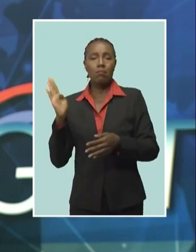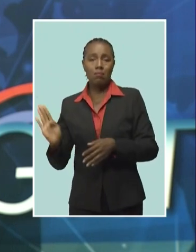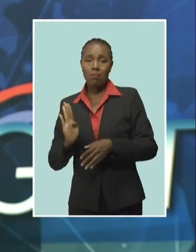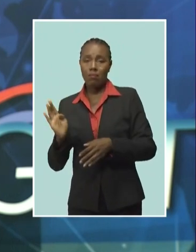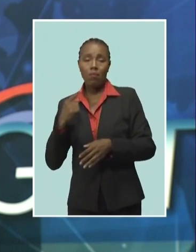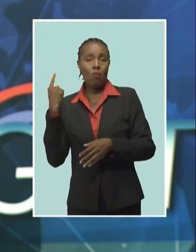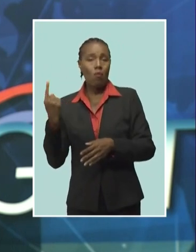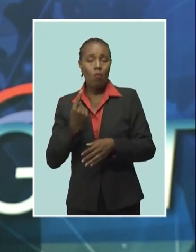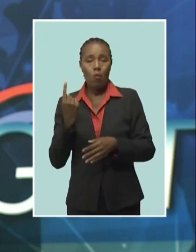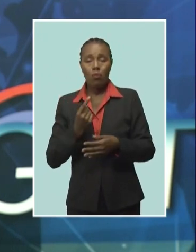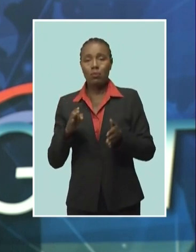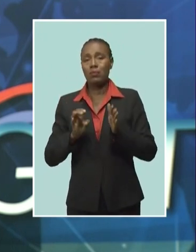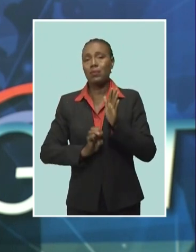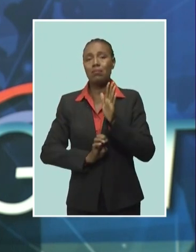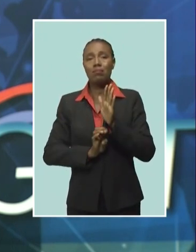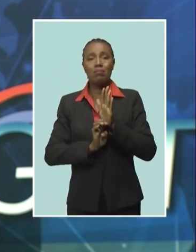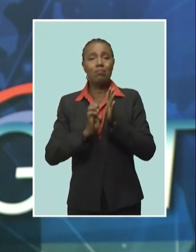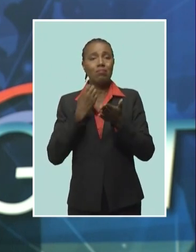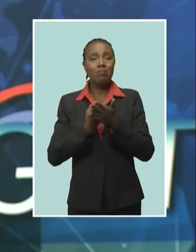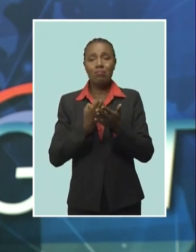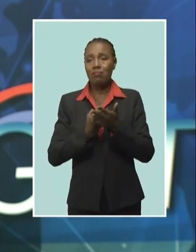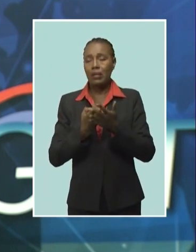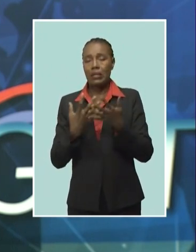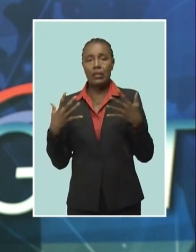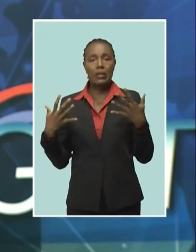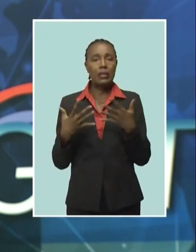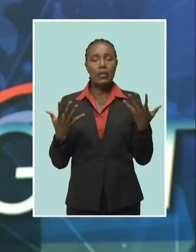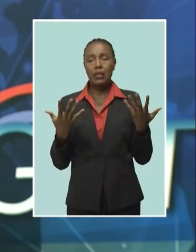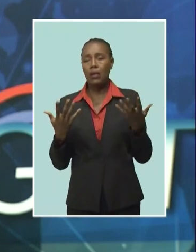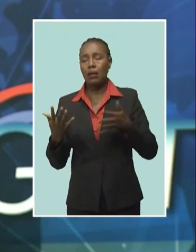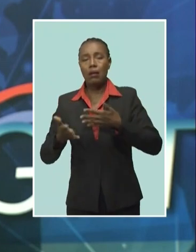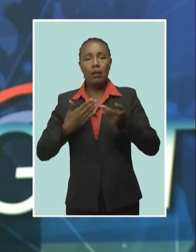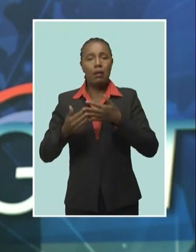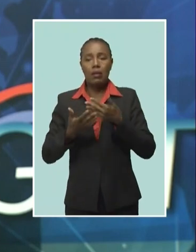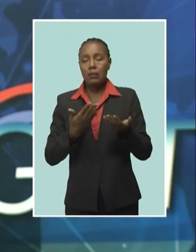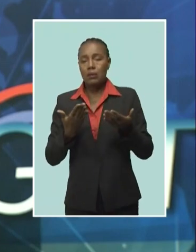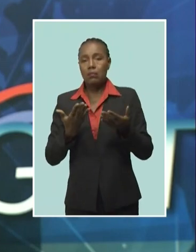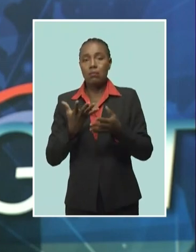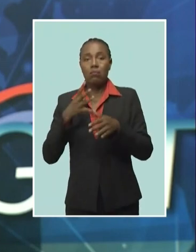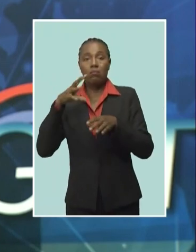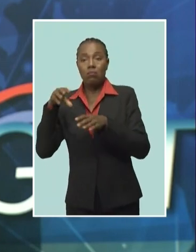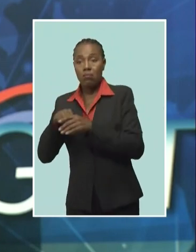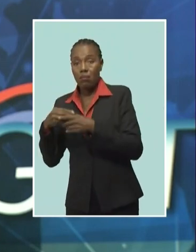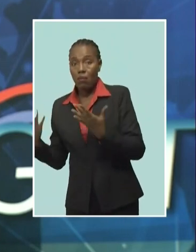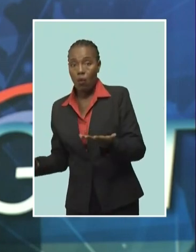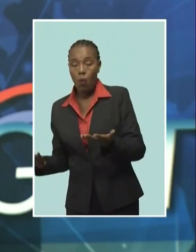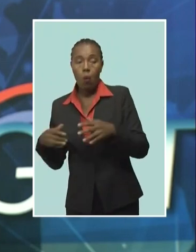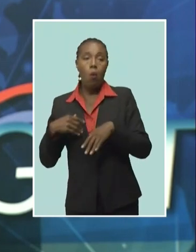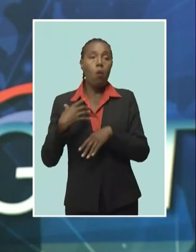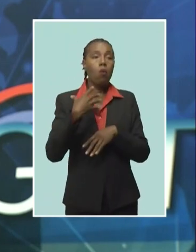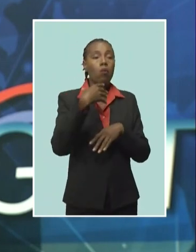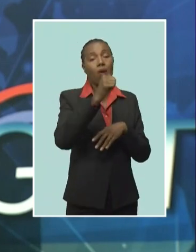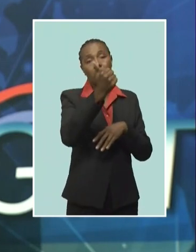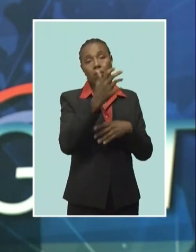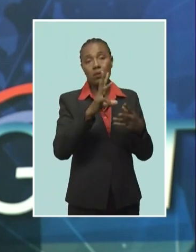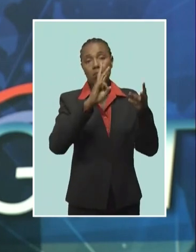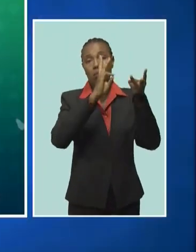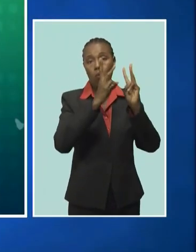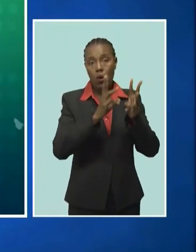to economic shots, whether they are internal, in terms of prices, or external, due to weather or other hazards.